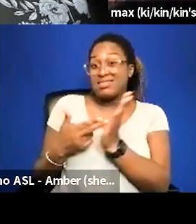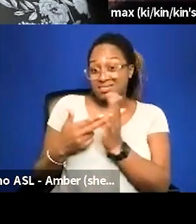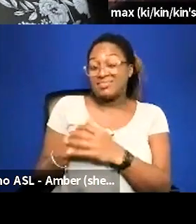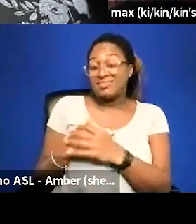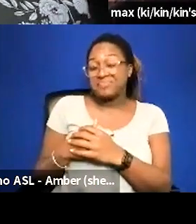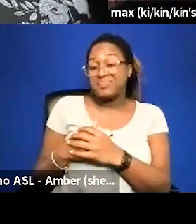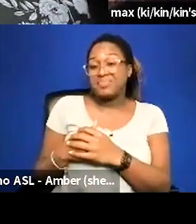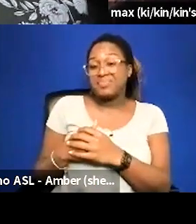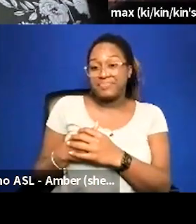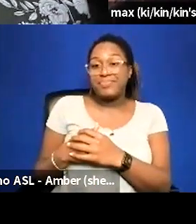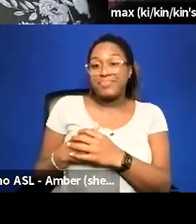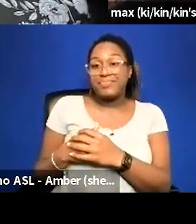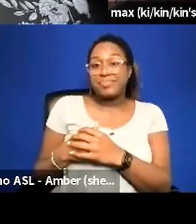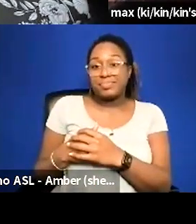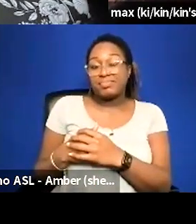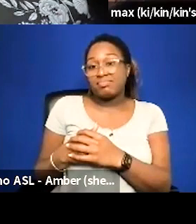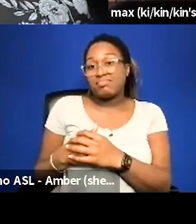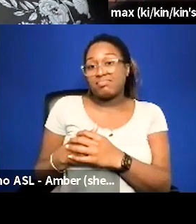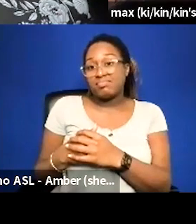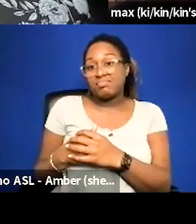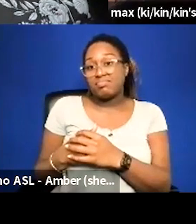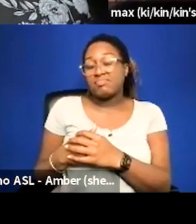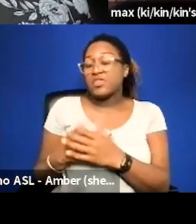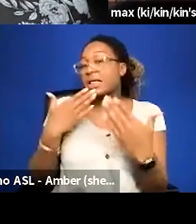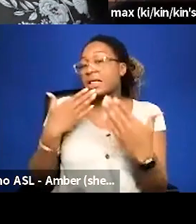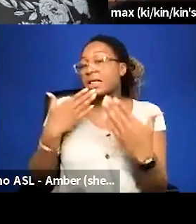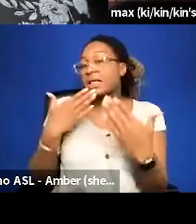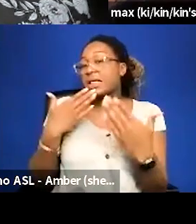i wanted to stand gratitude to so